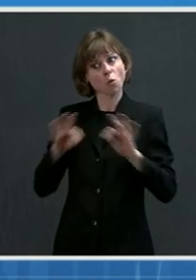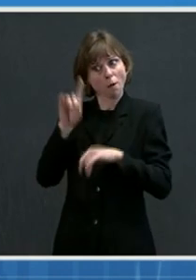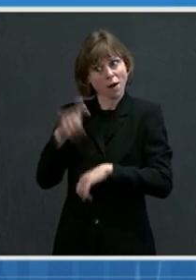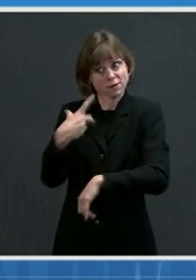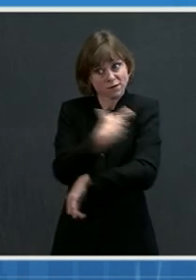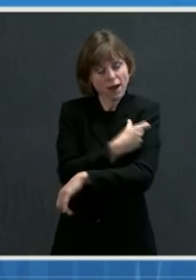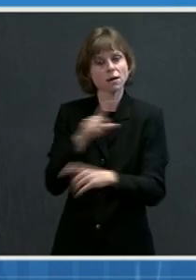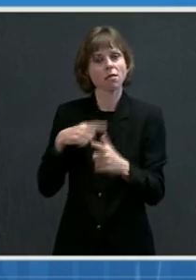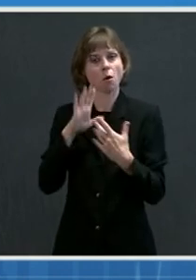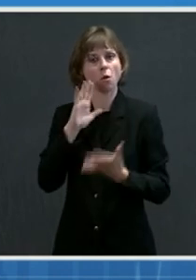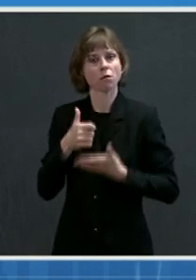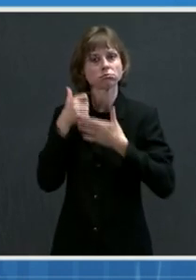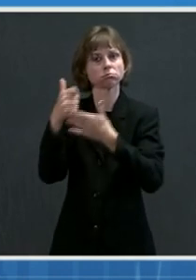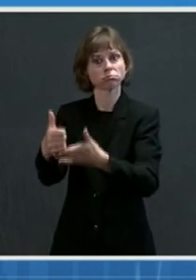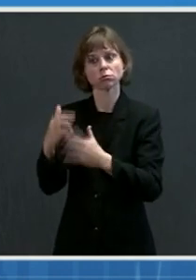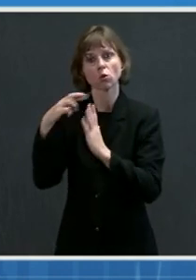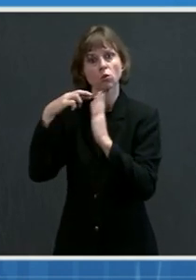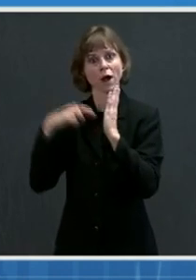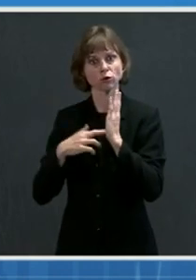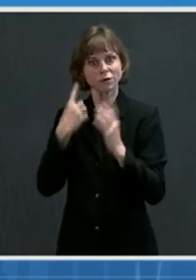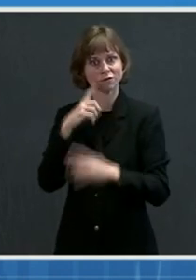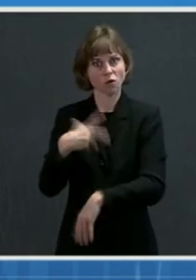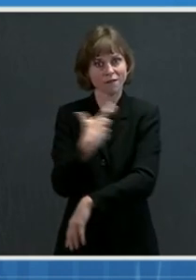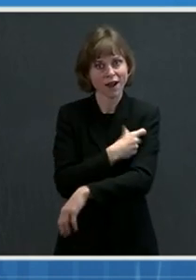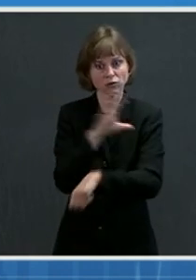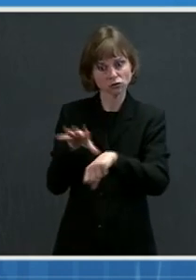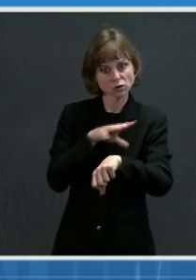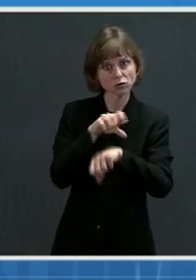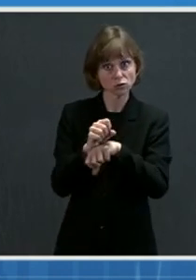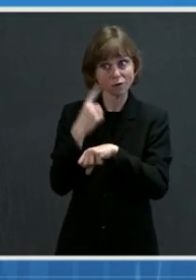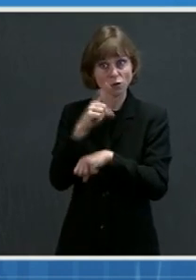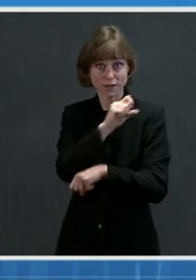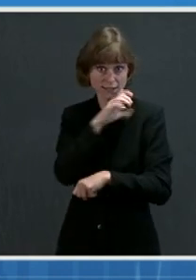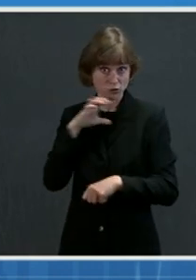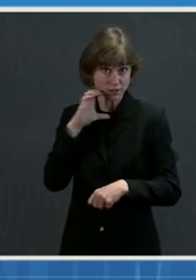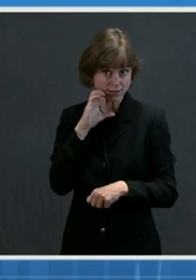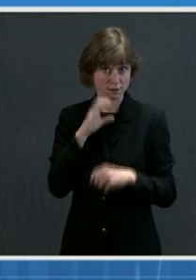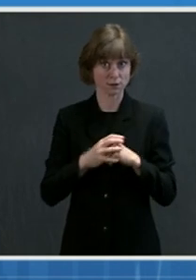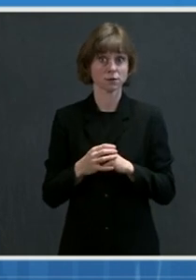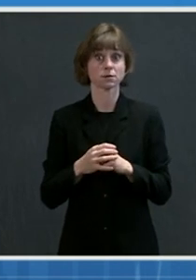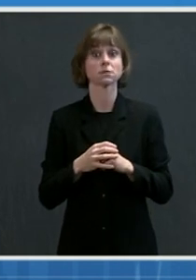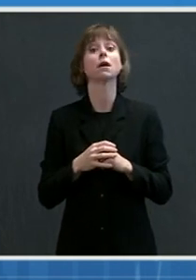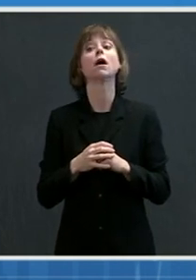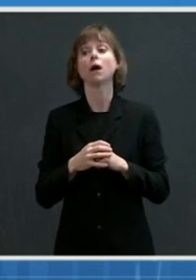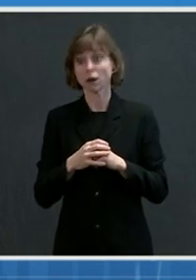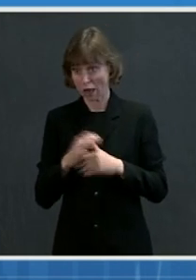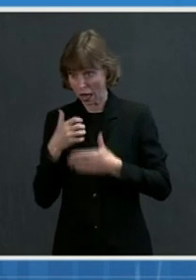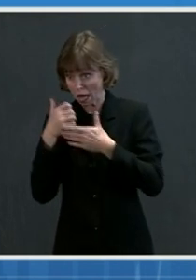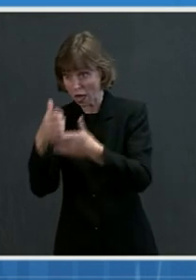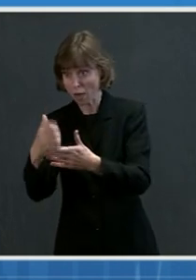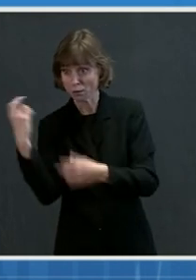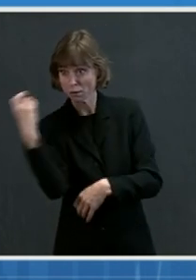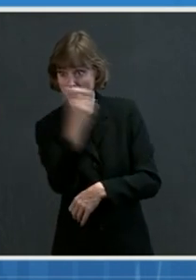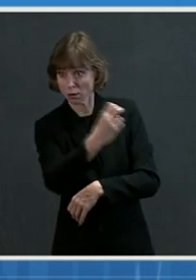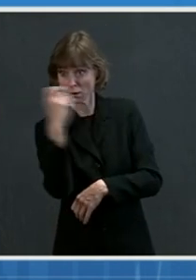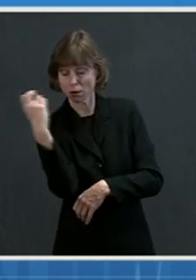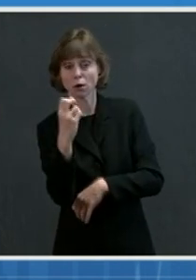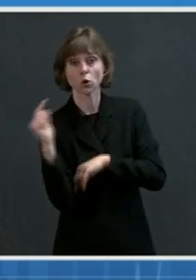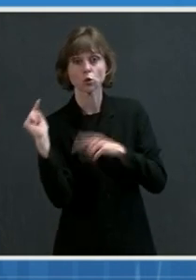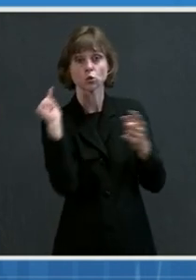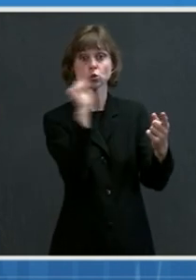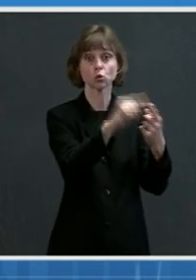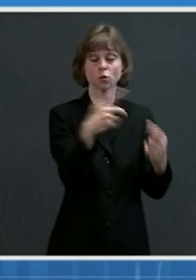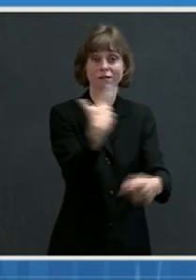they will facilitate vaccine registration and appointment scheduling for seniors. They'll arrange transportation to and from a vaccination site